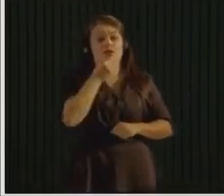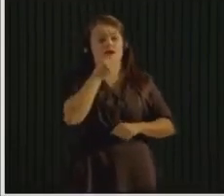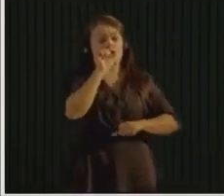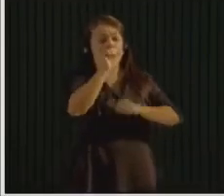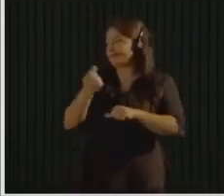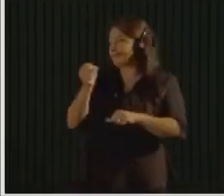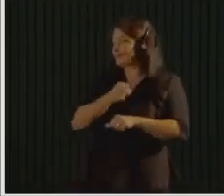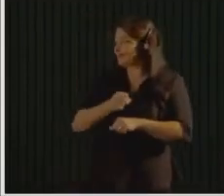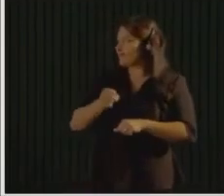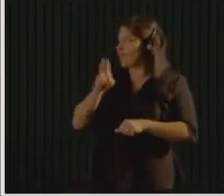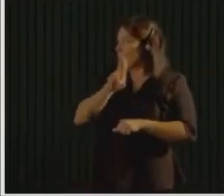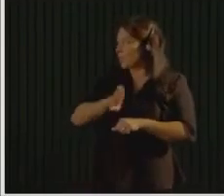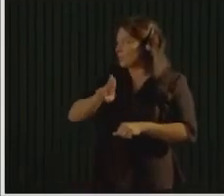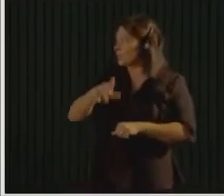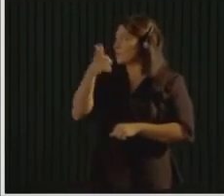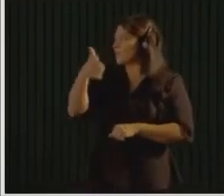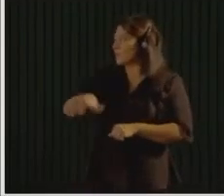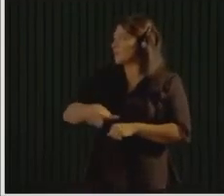Look through all the garbage.